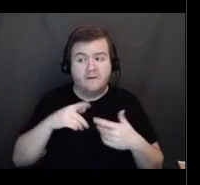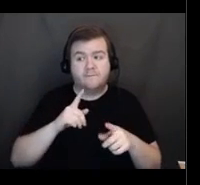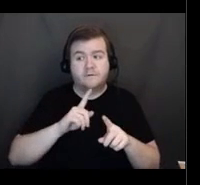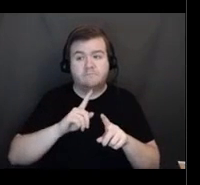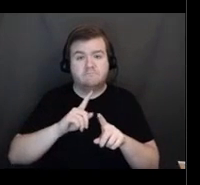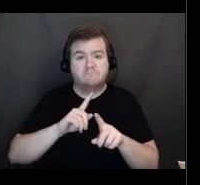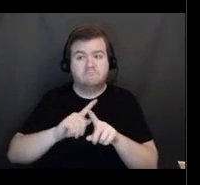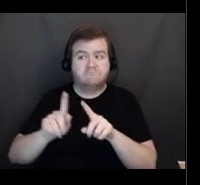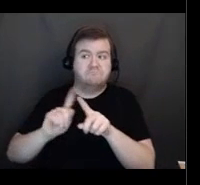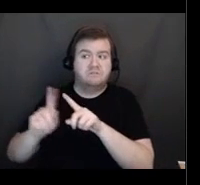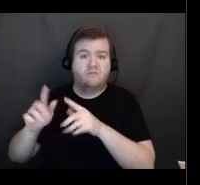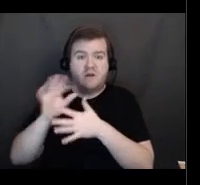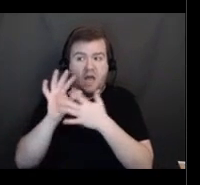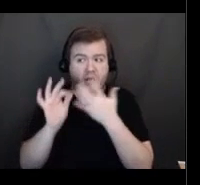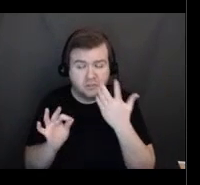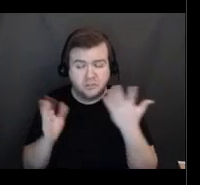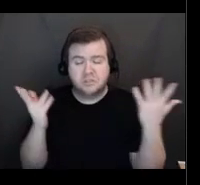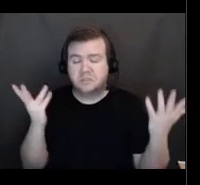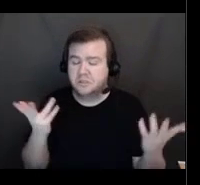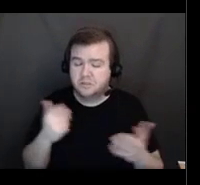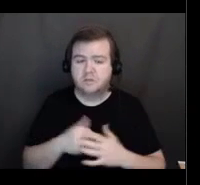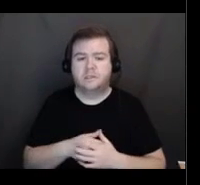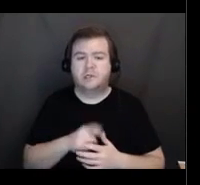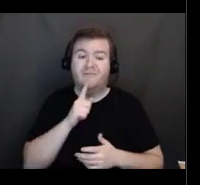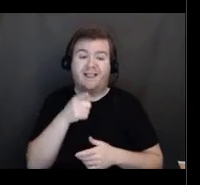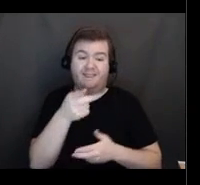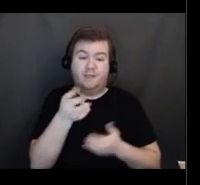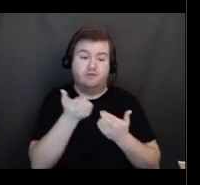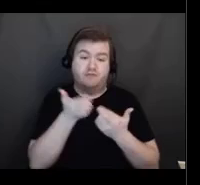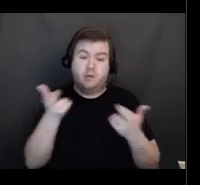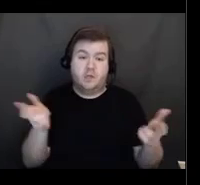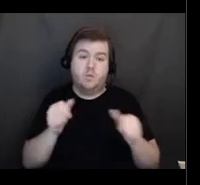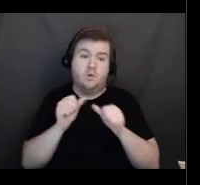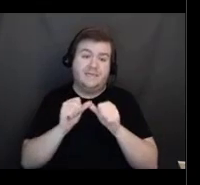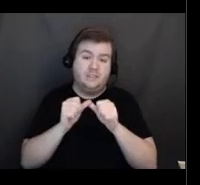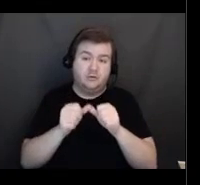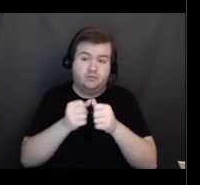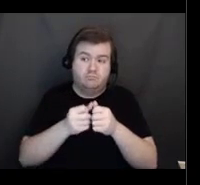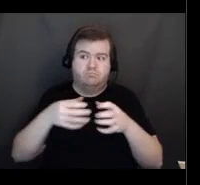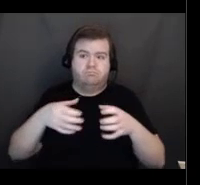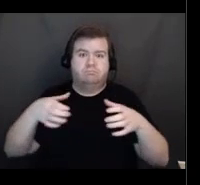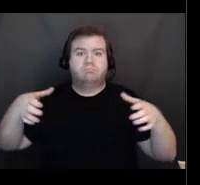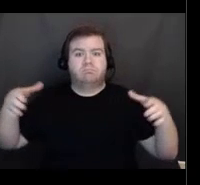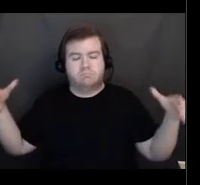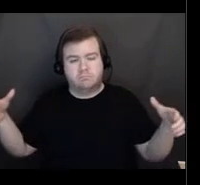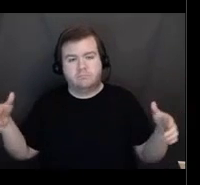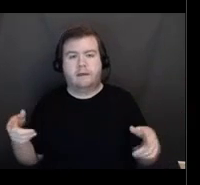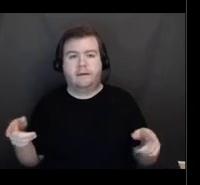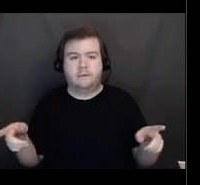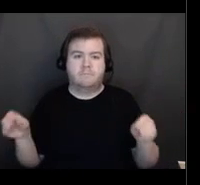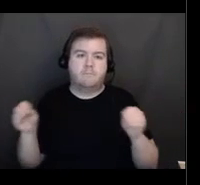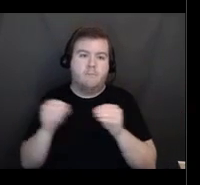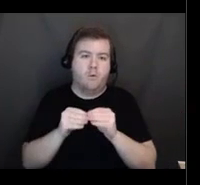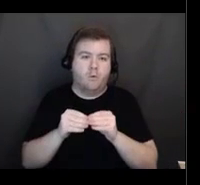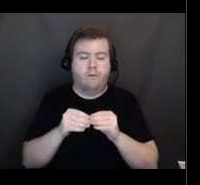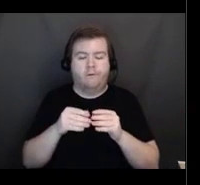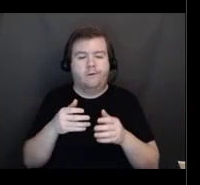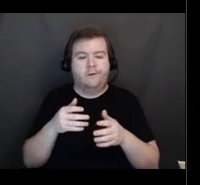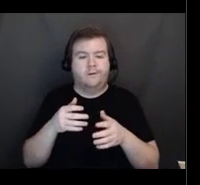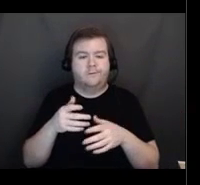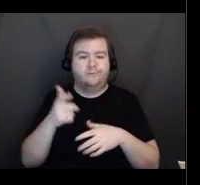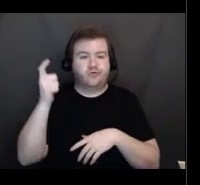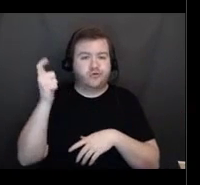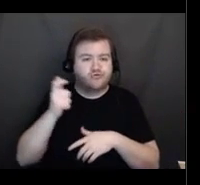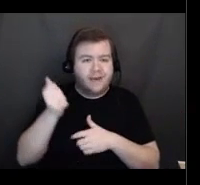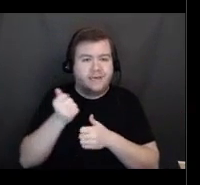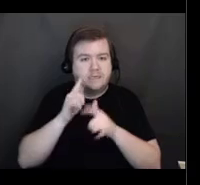community effectively. These resources will continue to expand availability as grants and other reimbursements are obtained to support